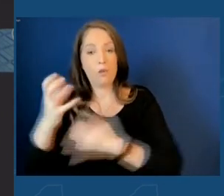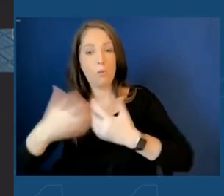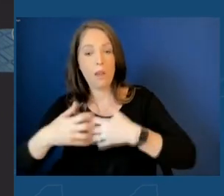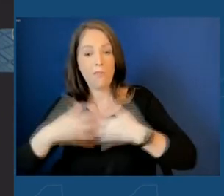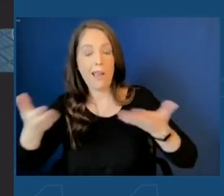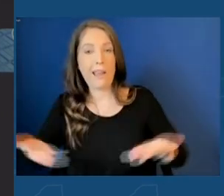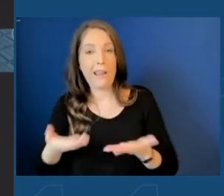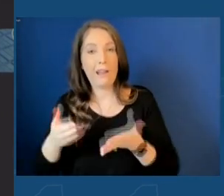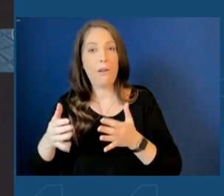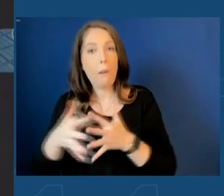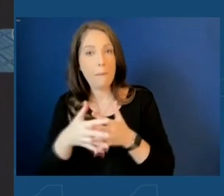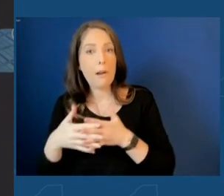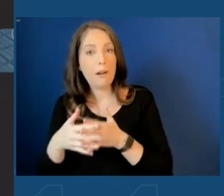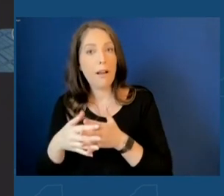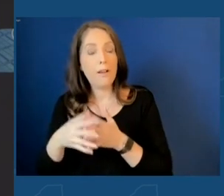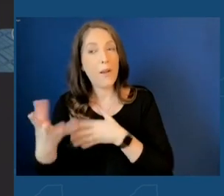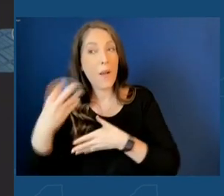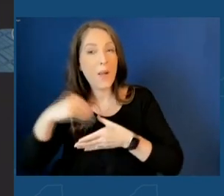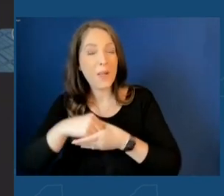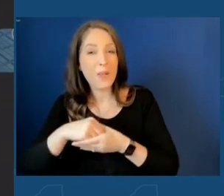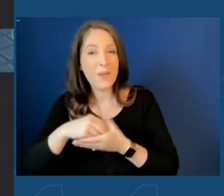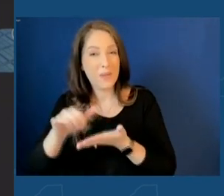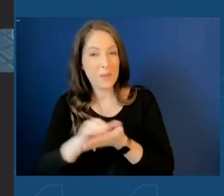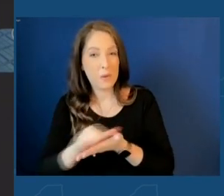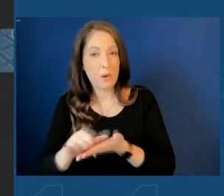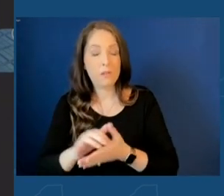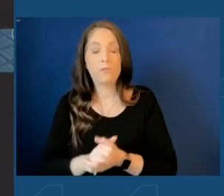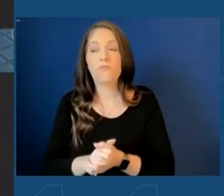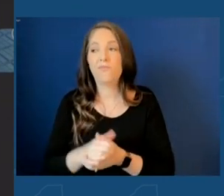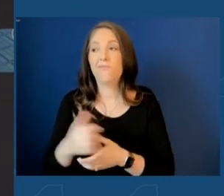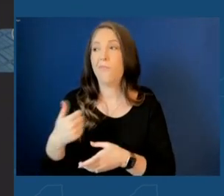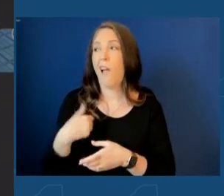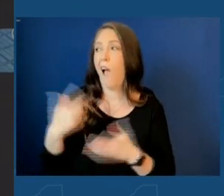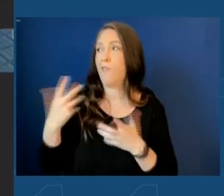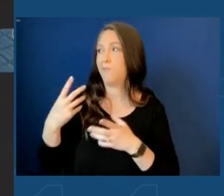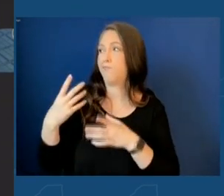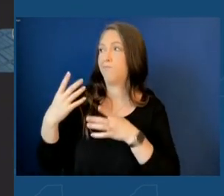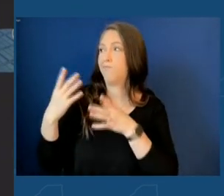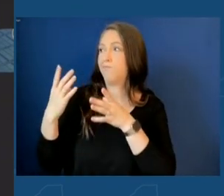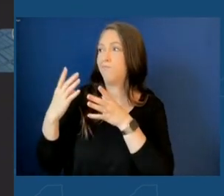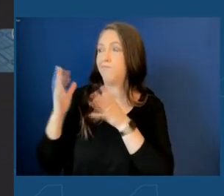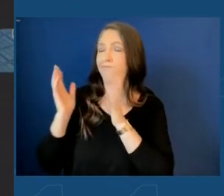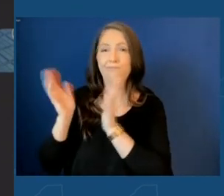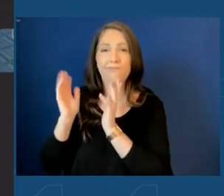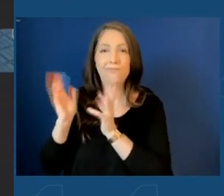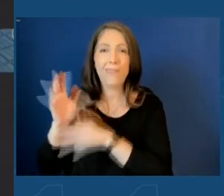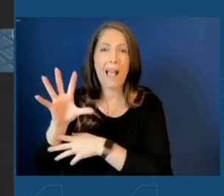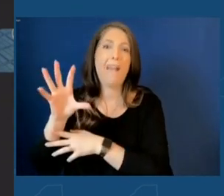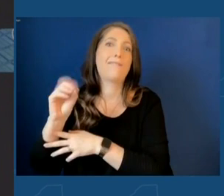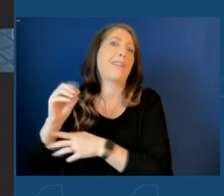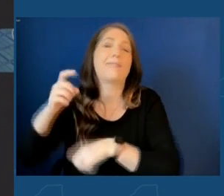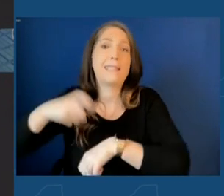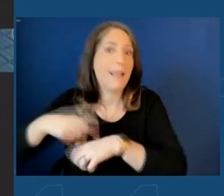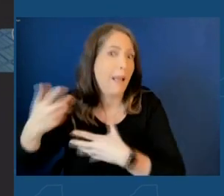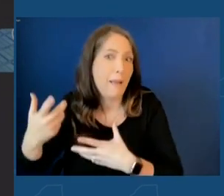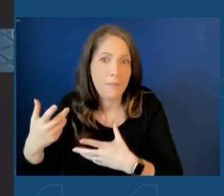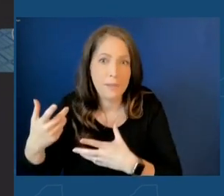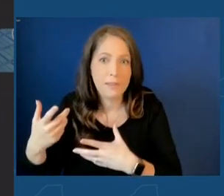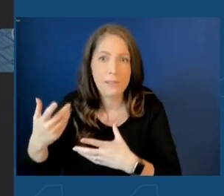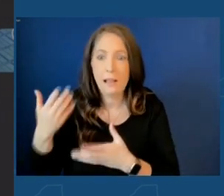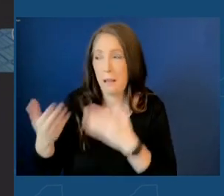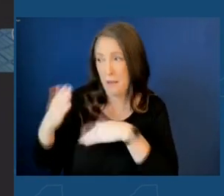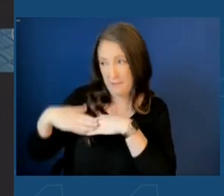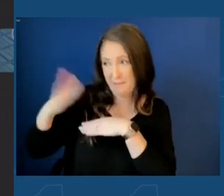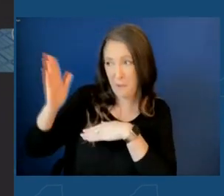in upstate New York. I must have spoken to Mr. Mehrotra 50 times, maybe